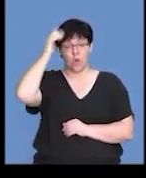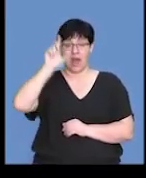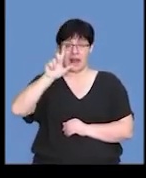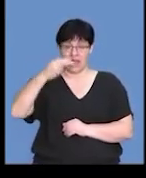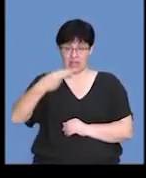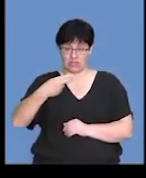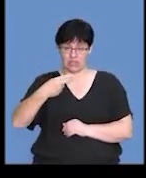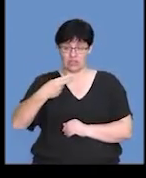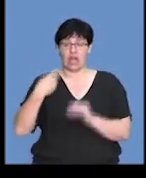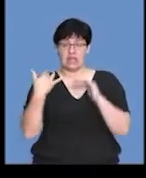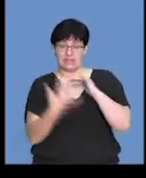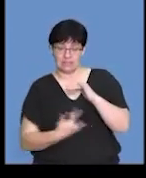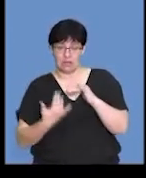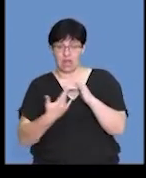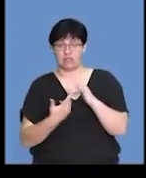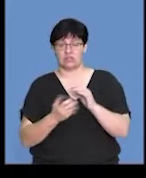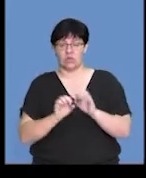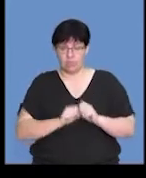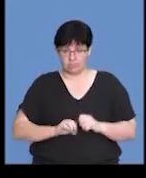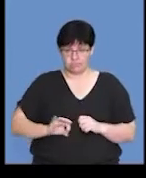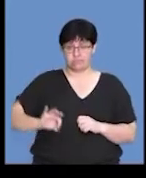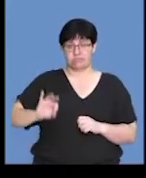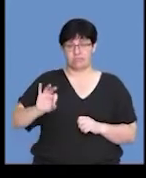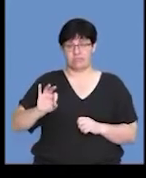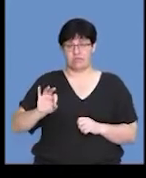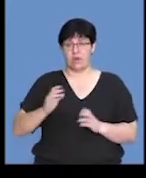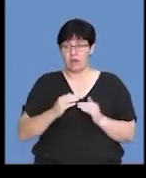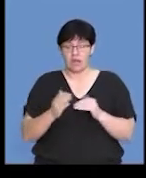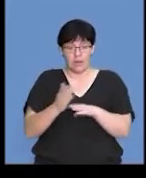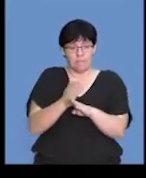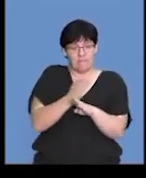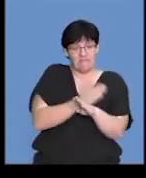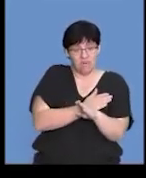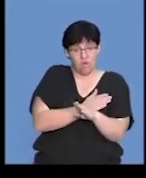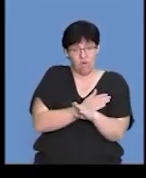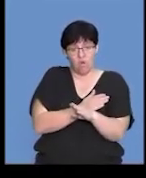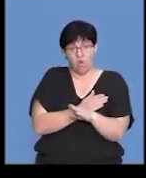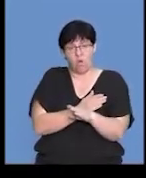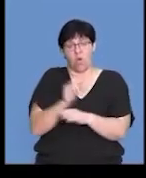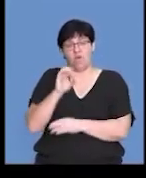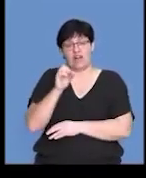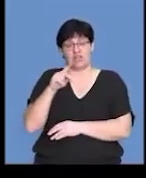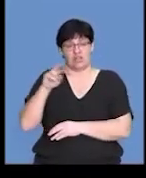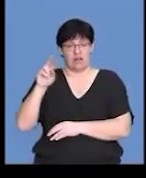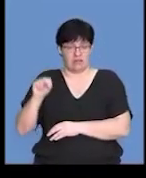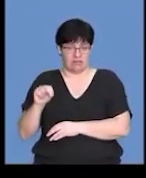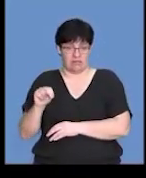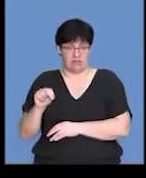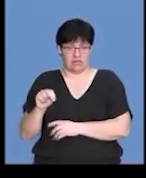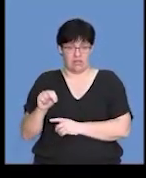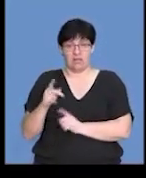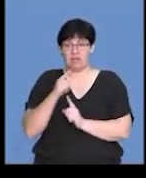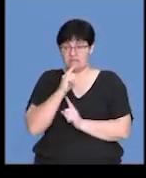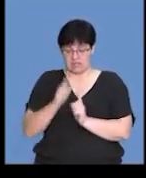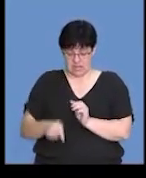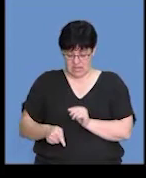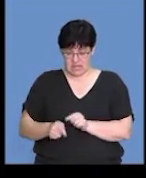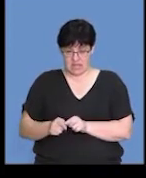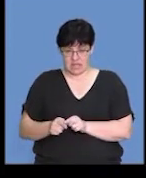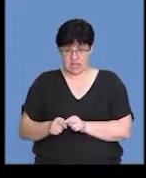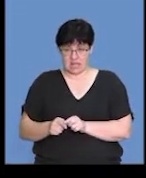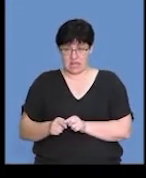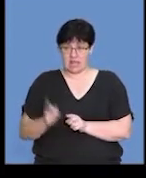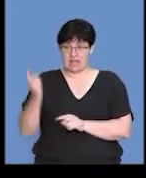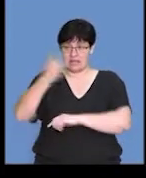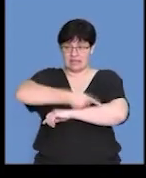stimulates ovulation. And it tends to peak just before the time of ovulation. So if you look at ovulation, in this case, occurring